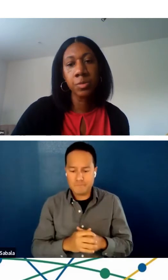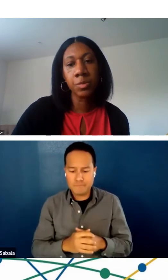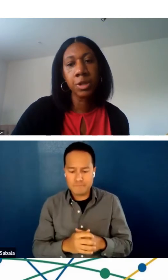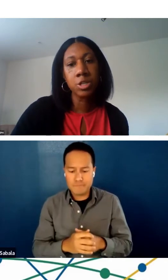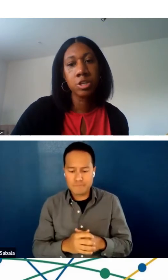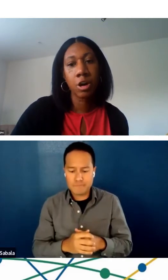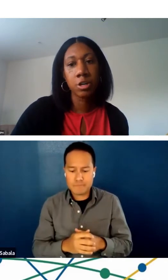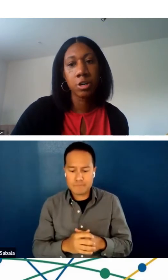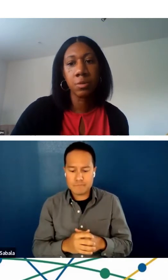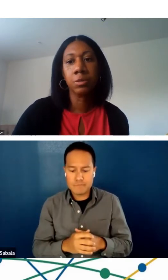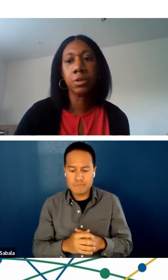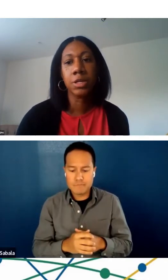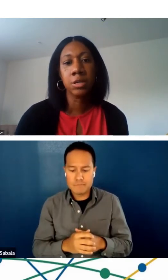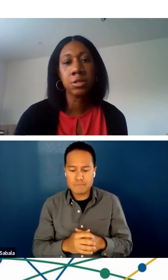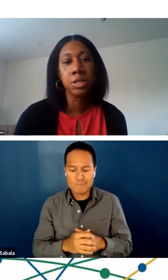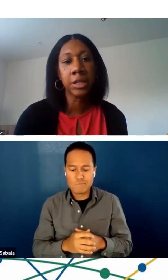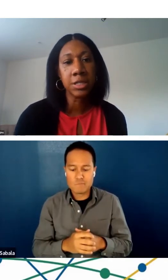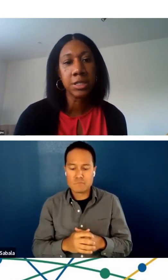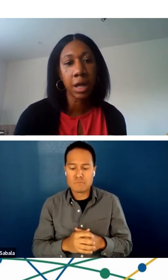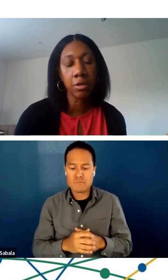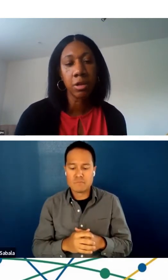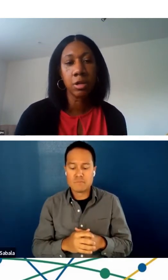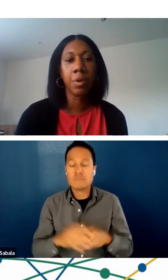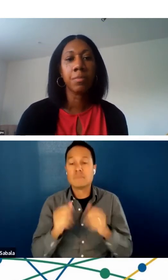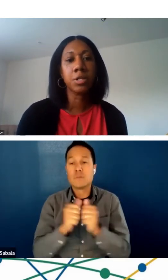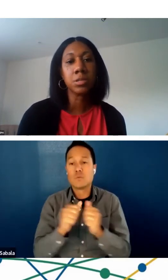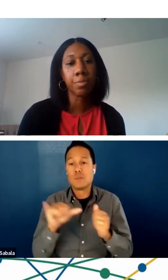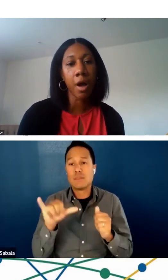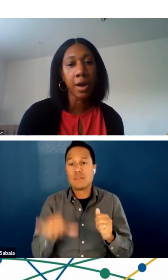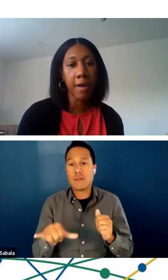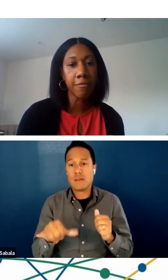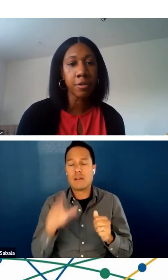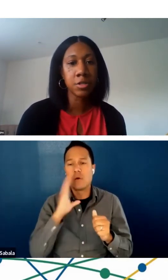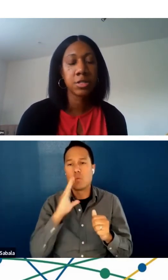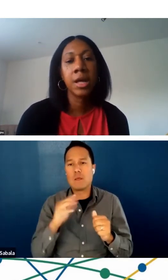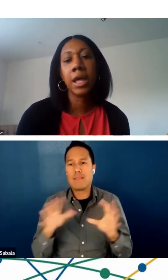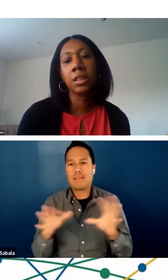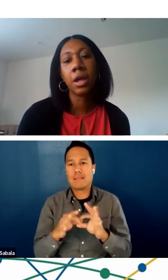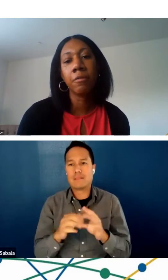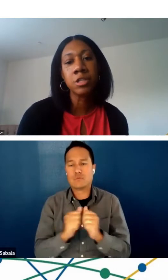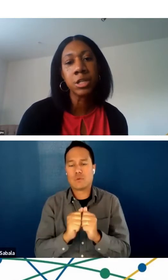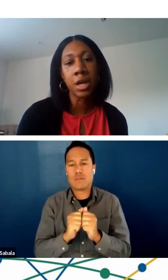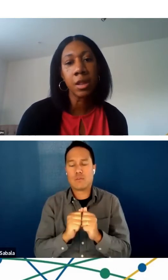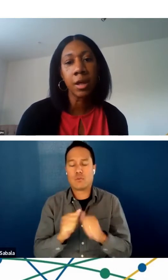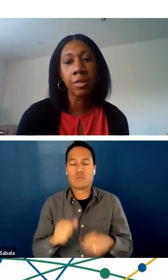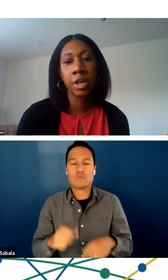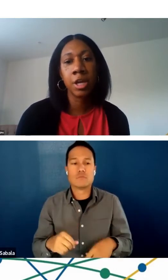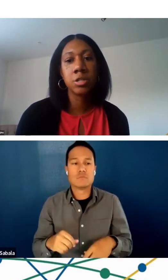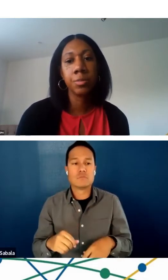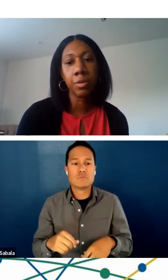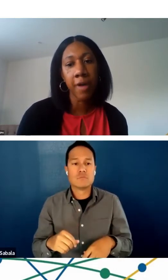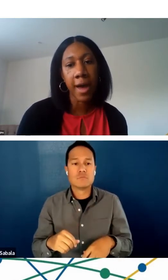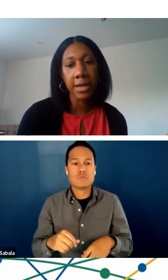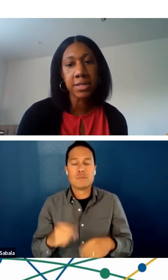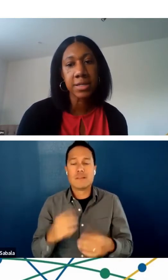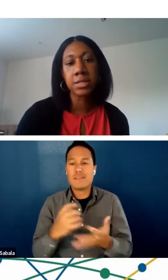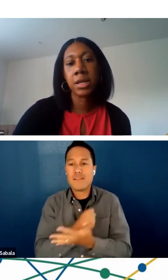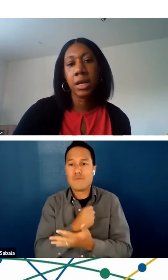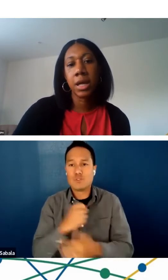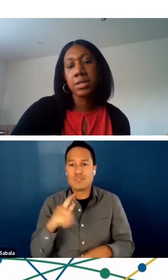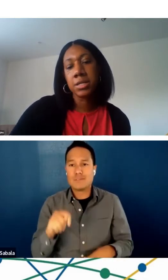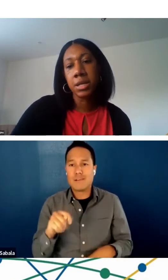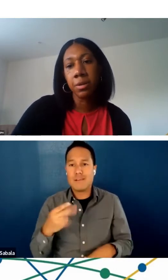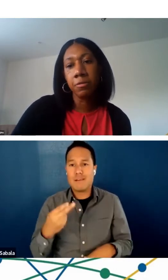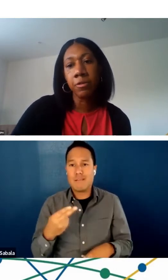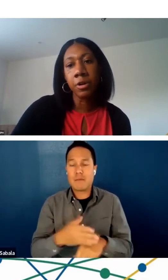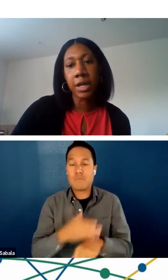And so, with this charge, we will continue to link together the department's broad efforts in leveraging telehealth to improve access,